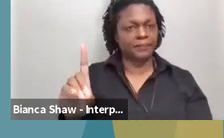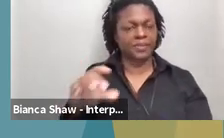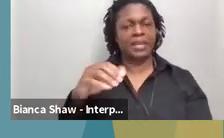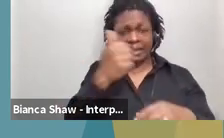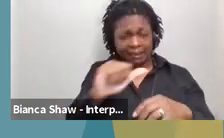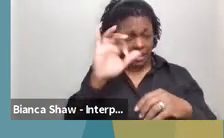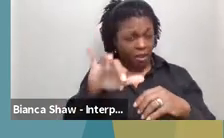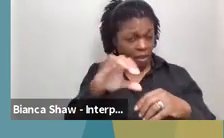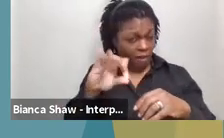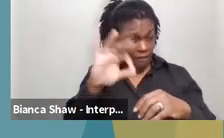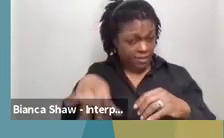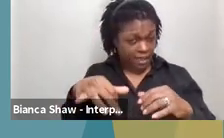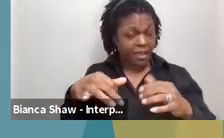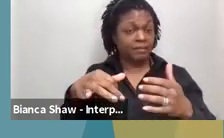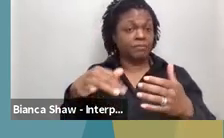programs?